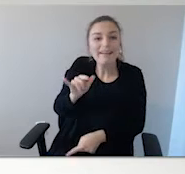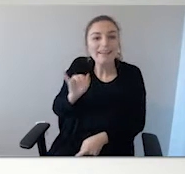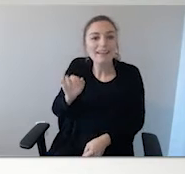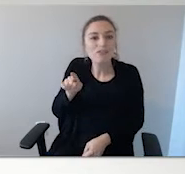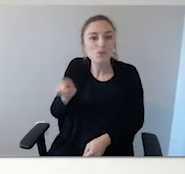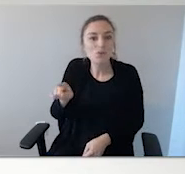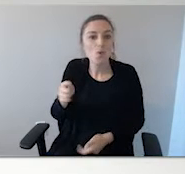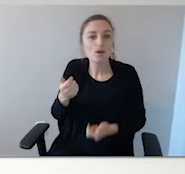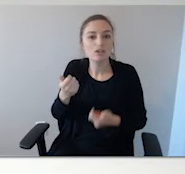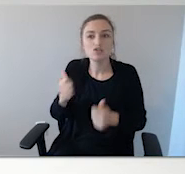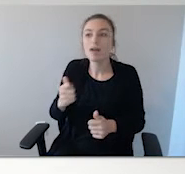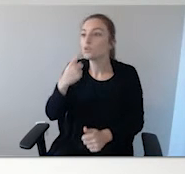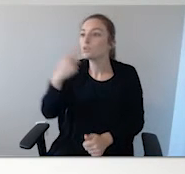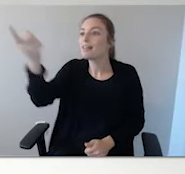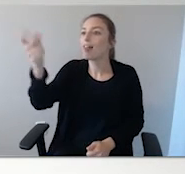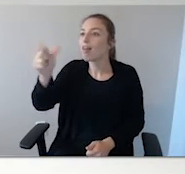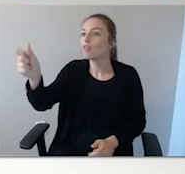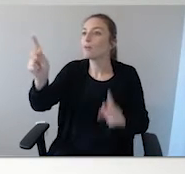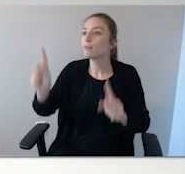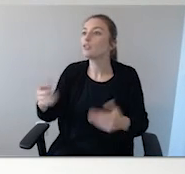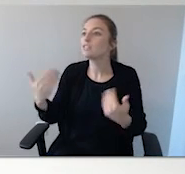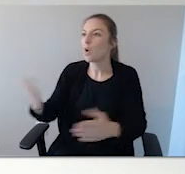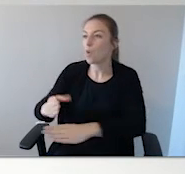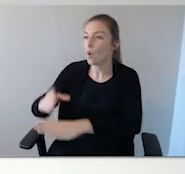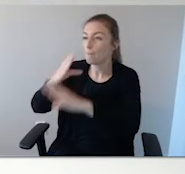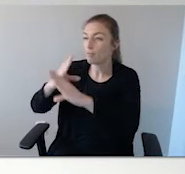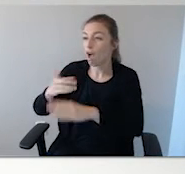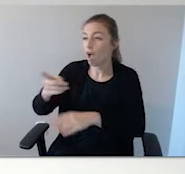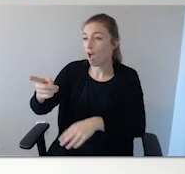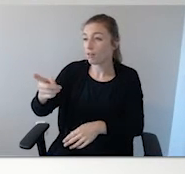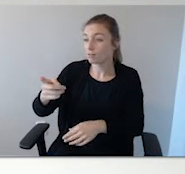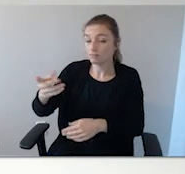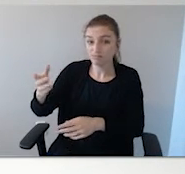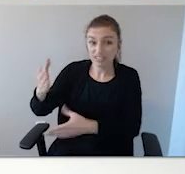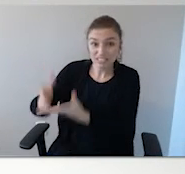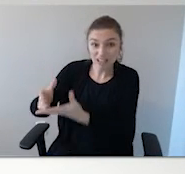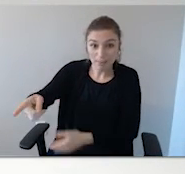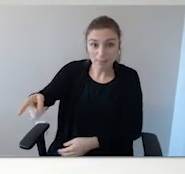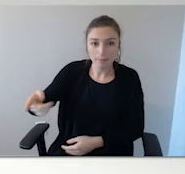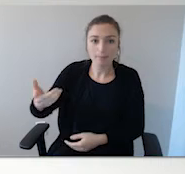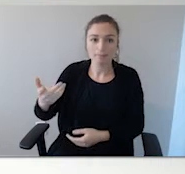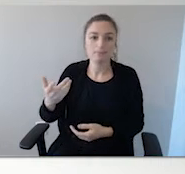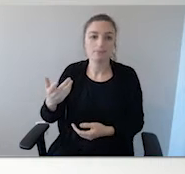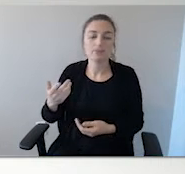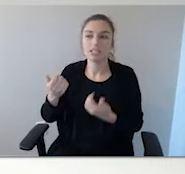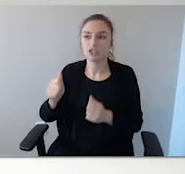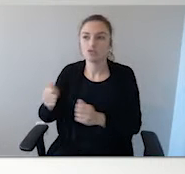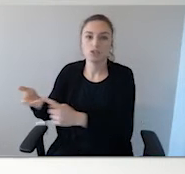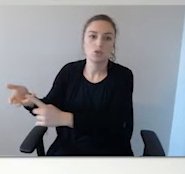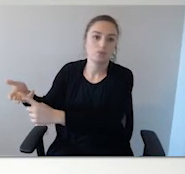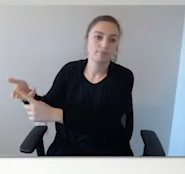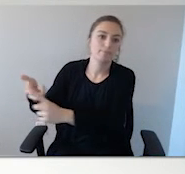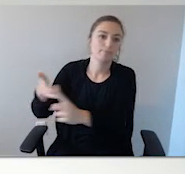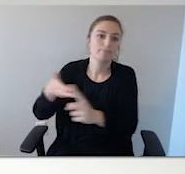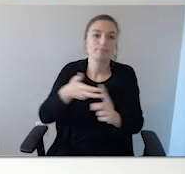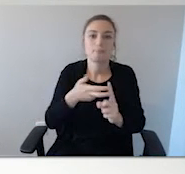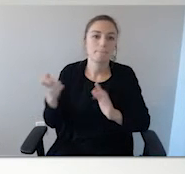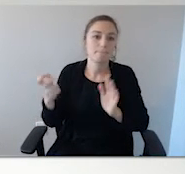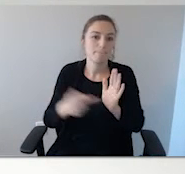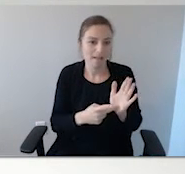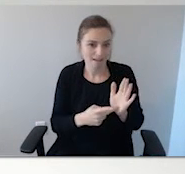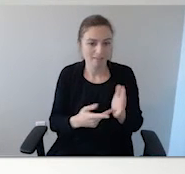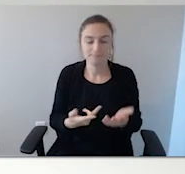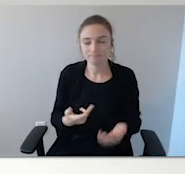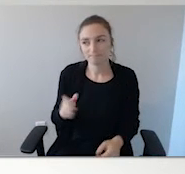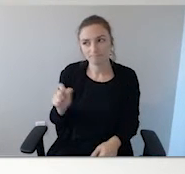you're not necessarily chasing them, you can have someone ahead of them stop them and redirect them back to the classroom or back to wherever it is that they were